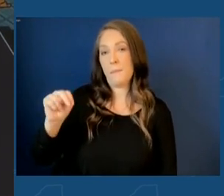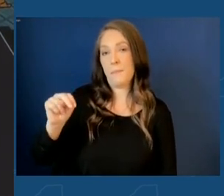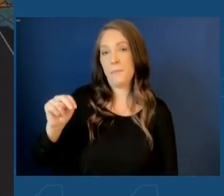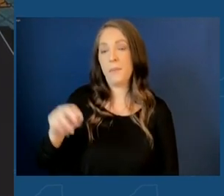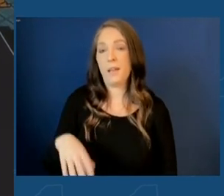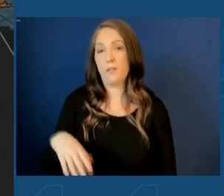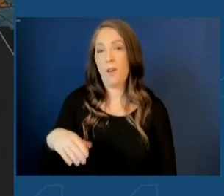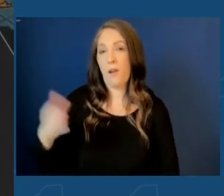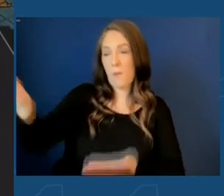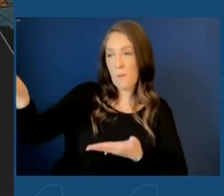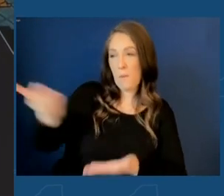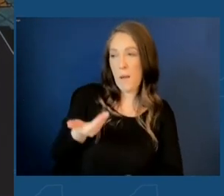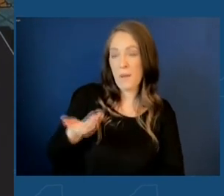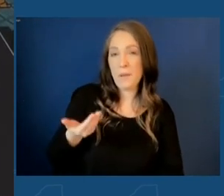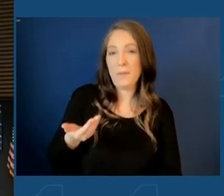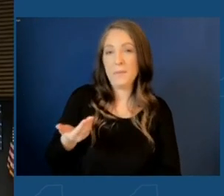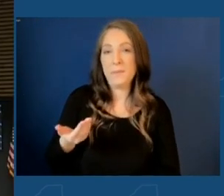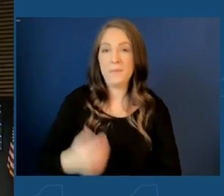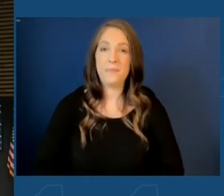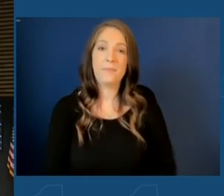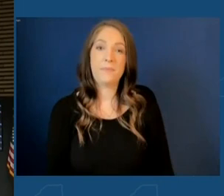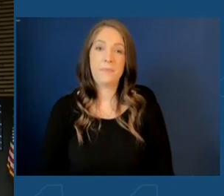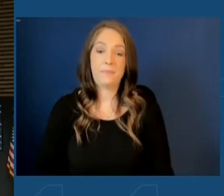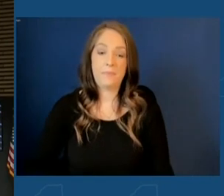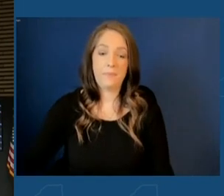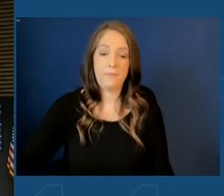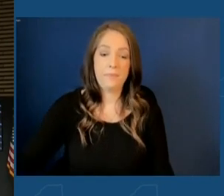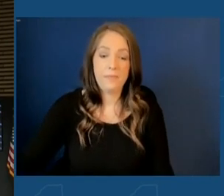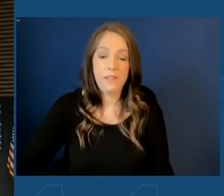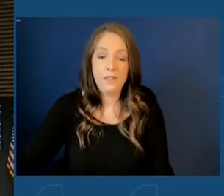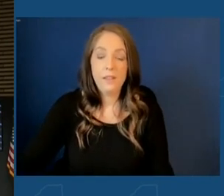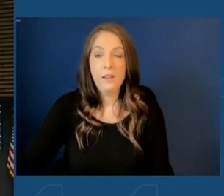CEO, Sanjay Matrova. Matrova.